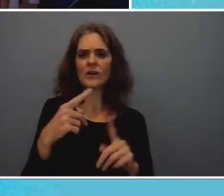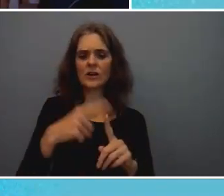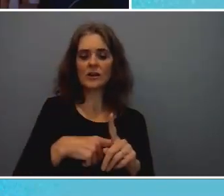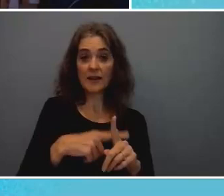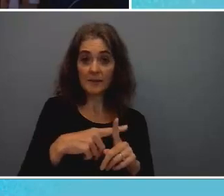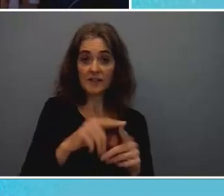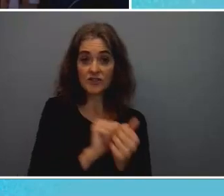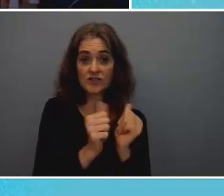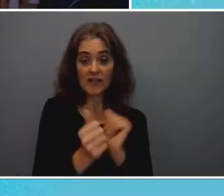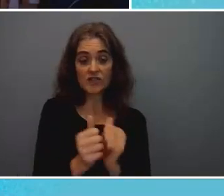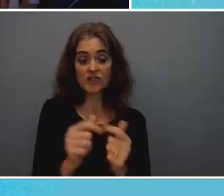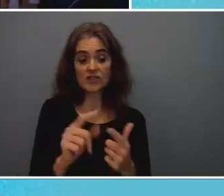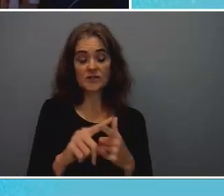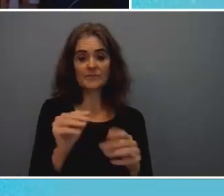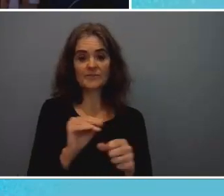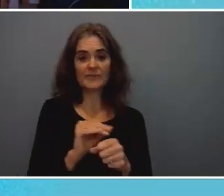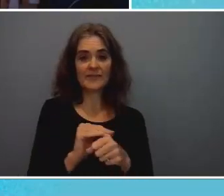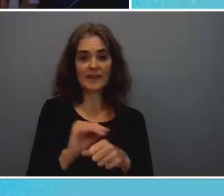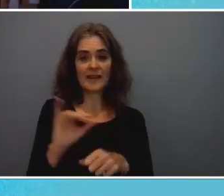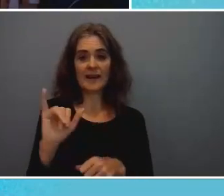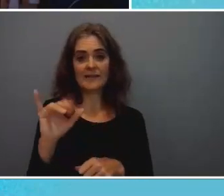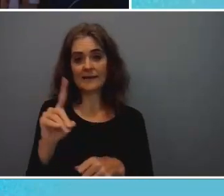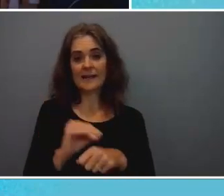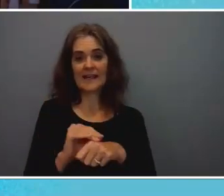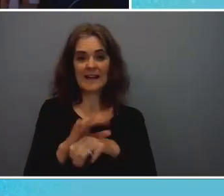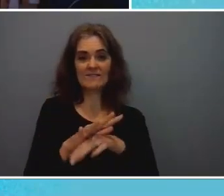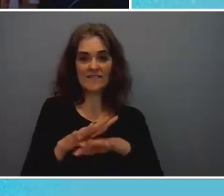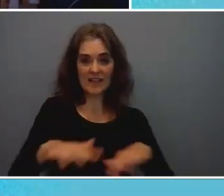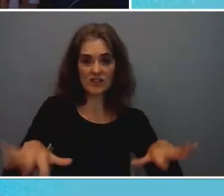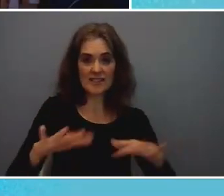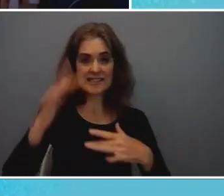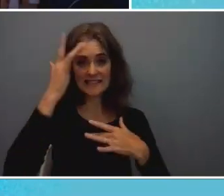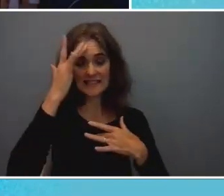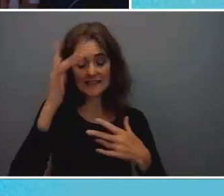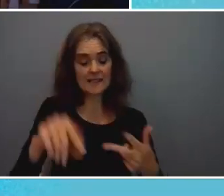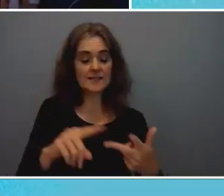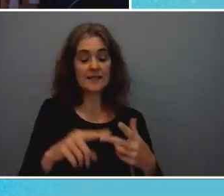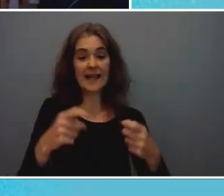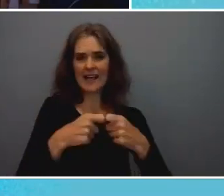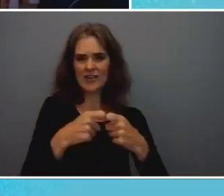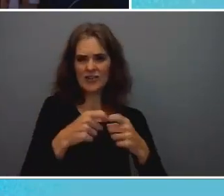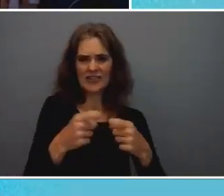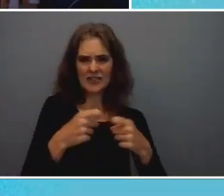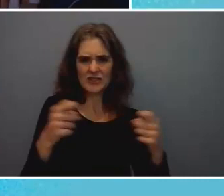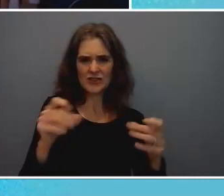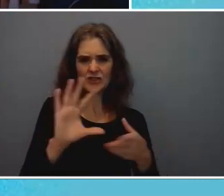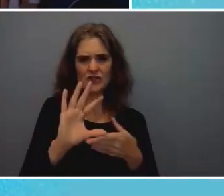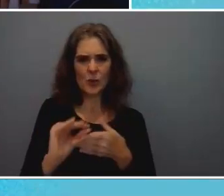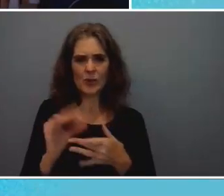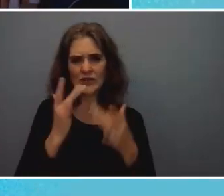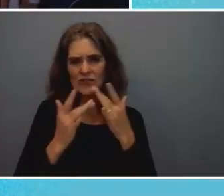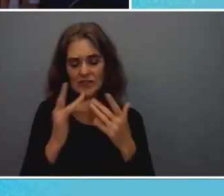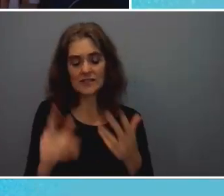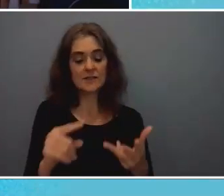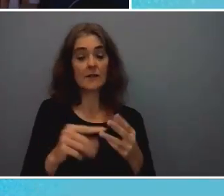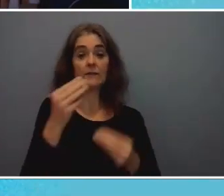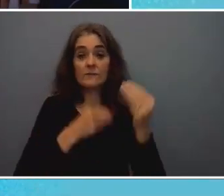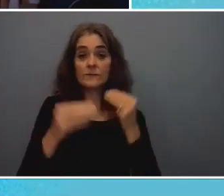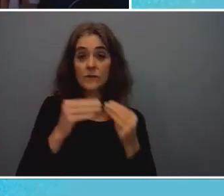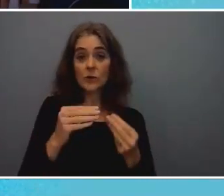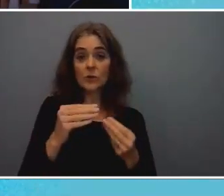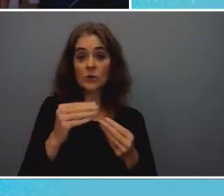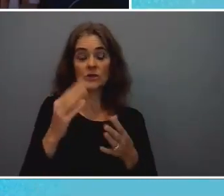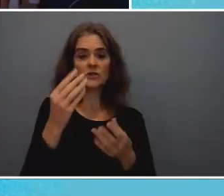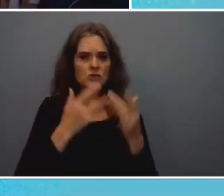disease uh energy shortages food shortages terrorism and inflation